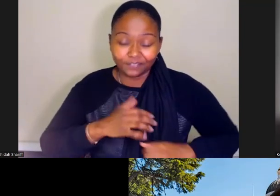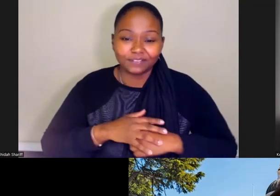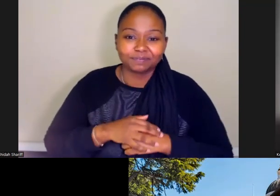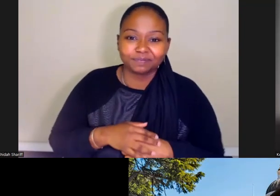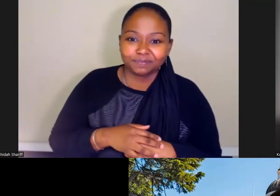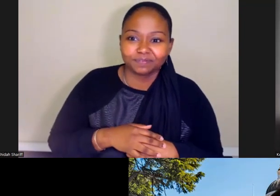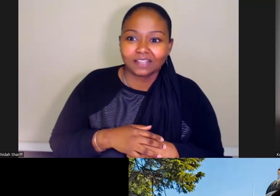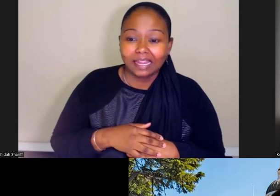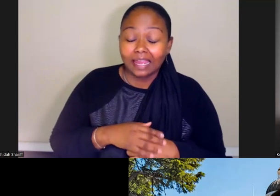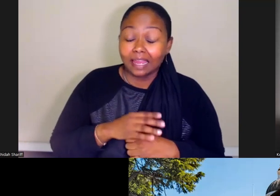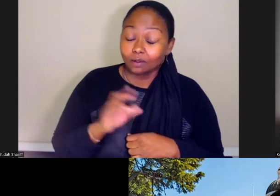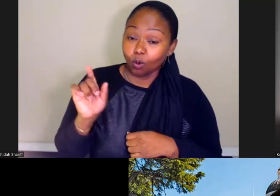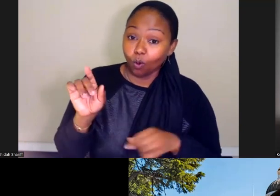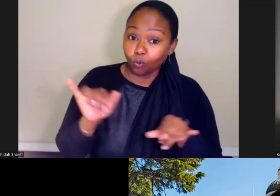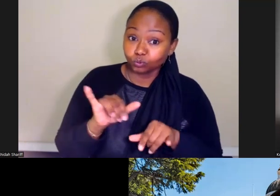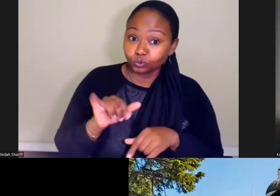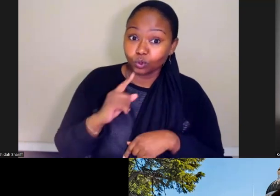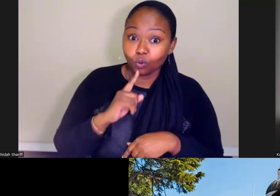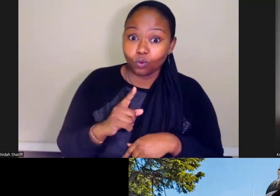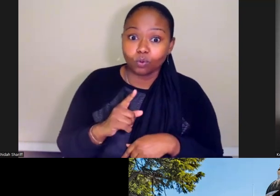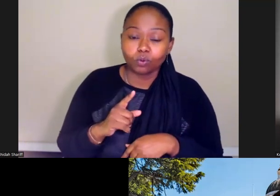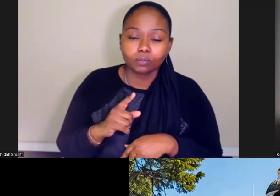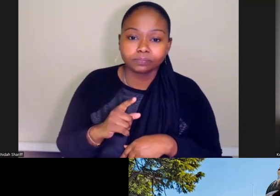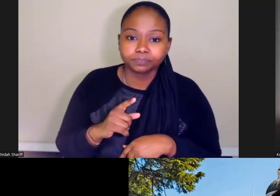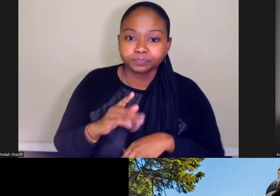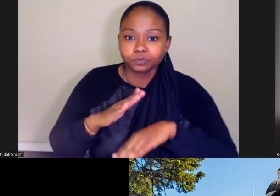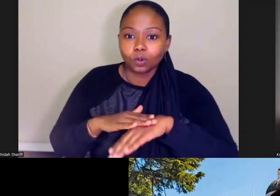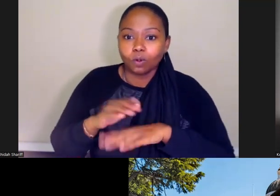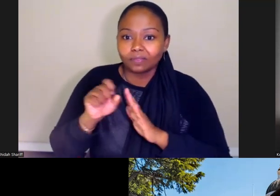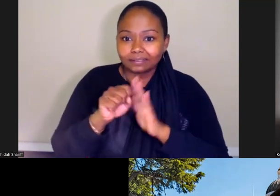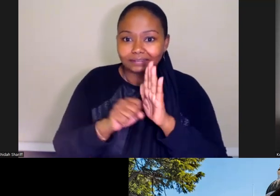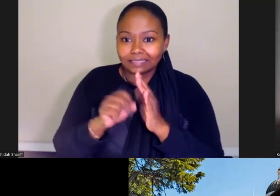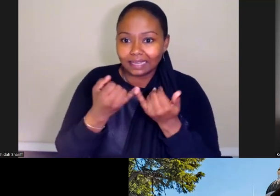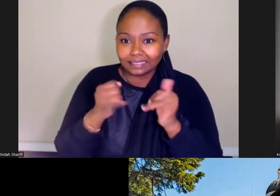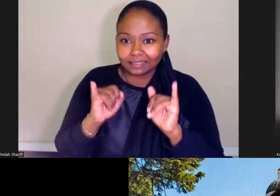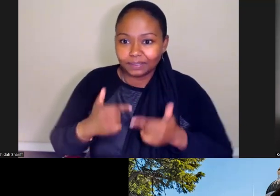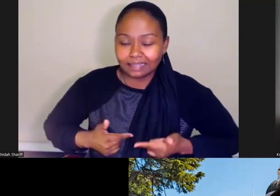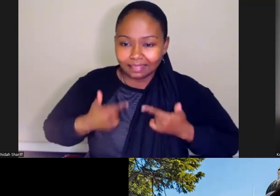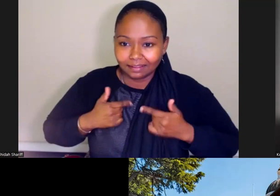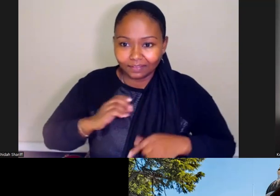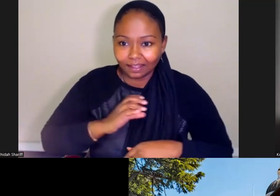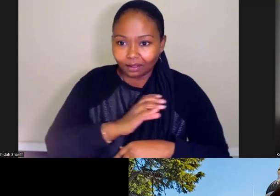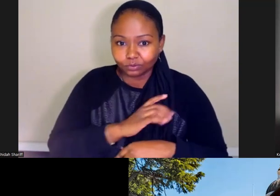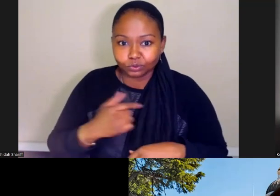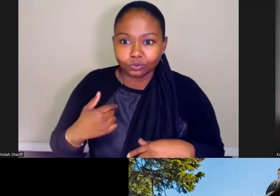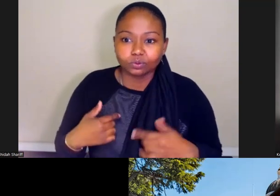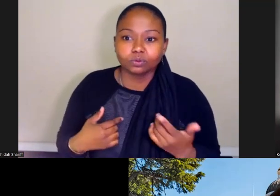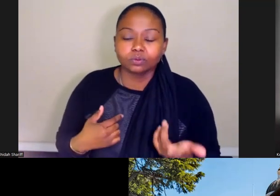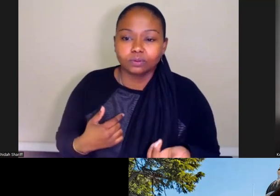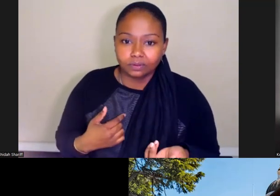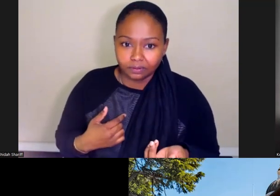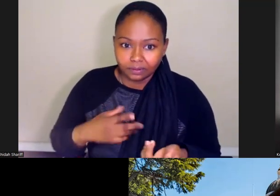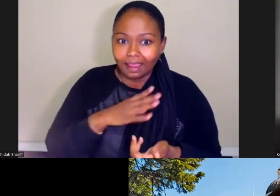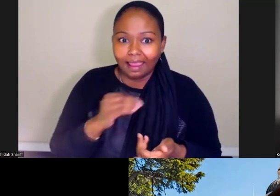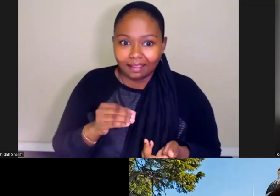And I'm also on the State Independent Living Council as a gubernatorial appointee and on the